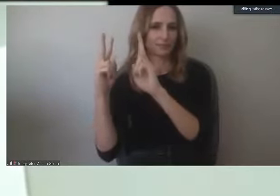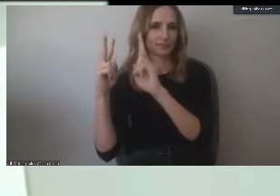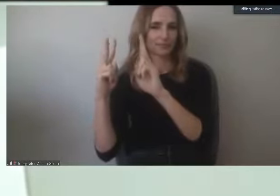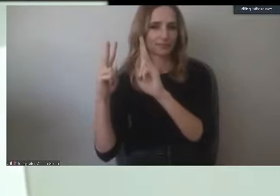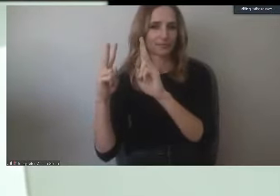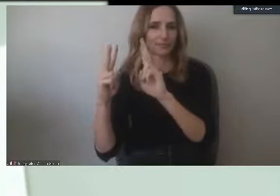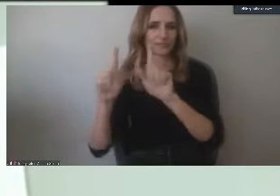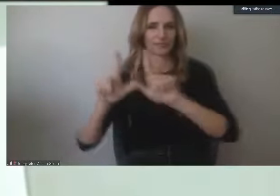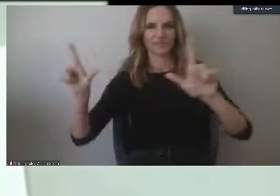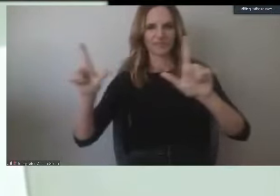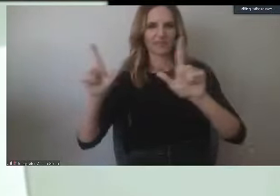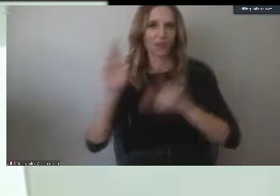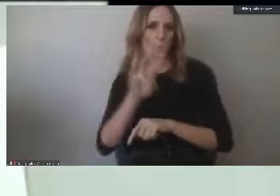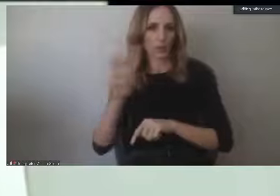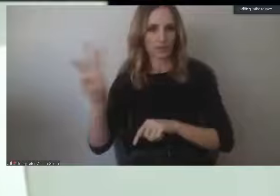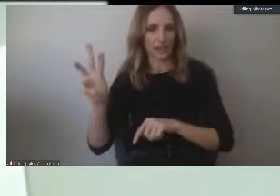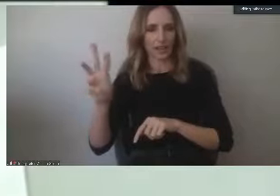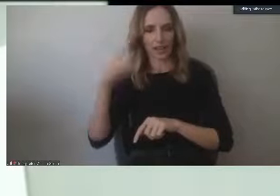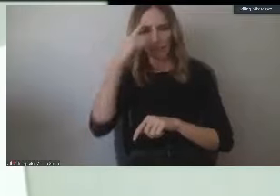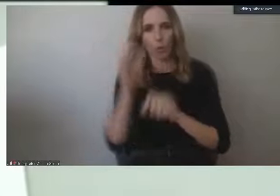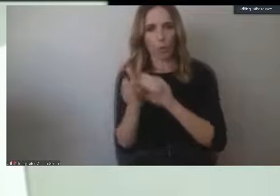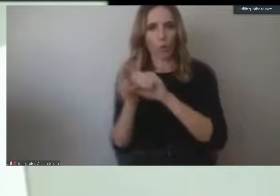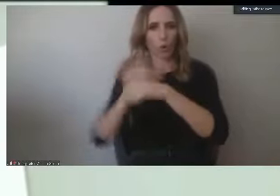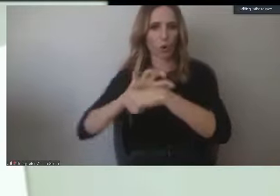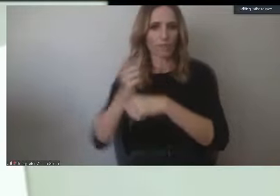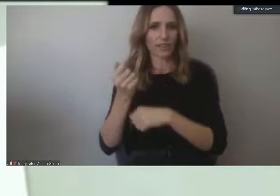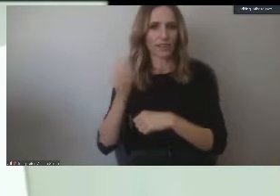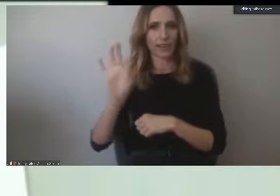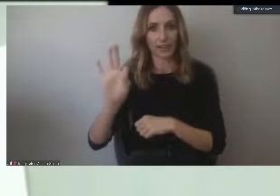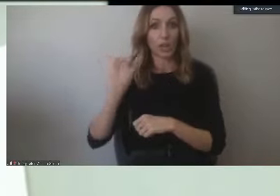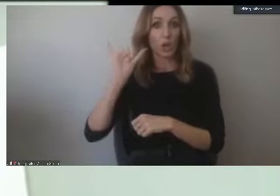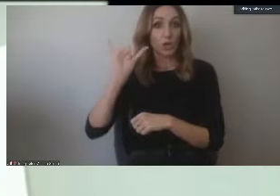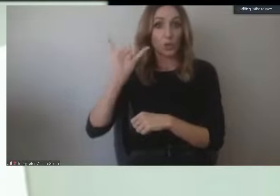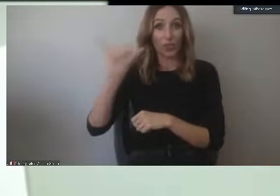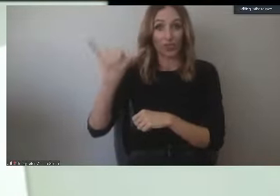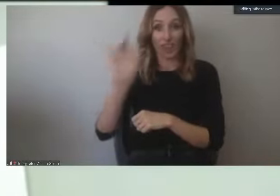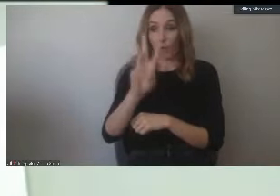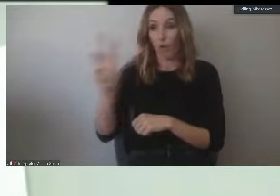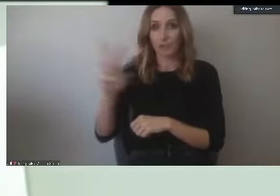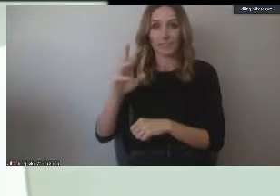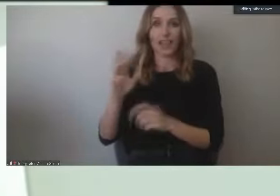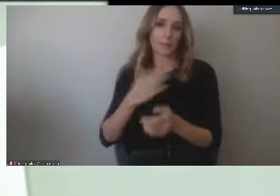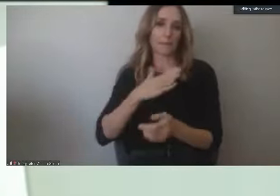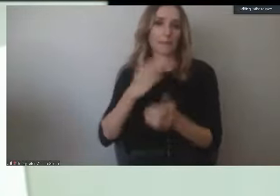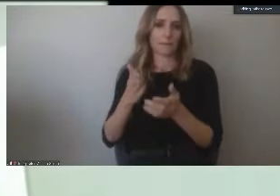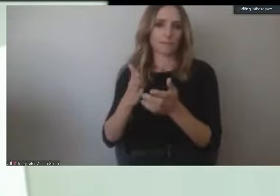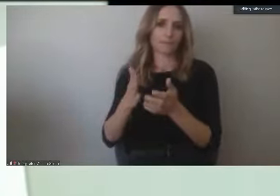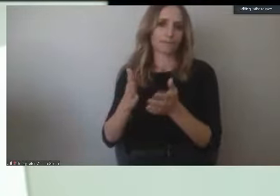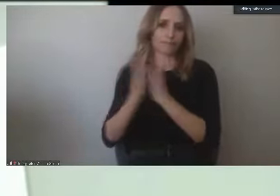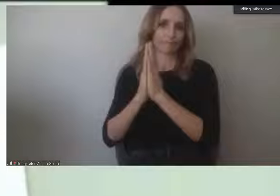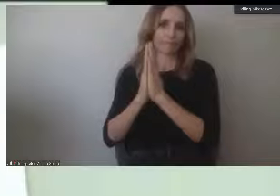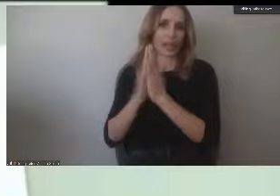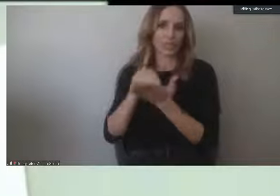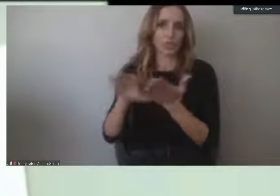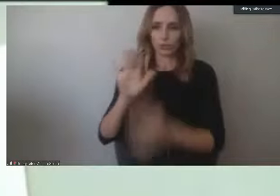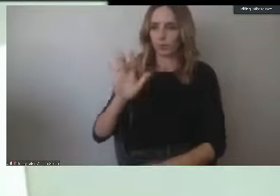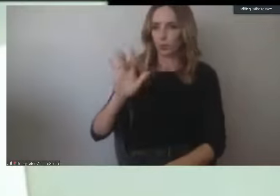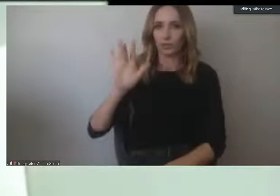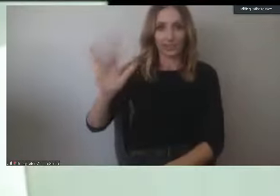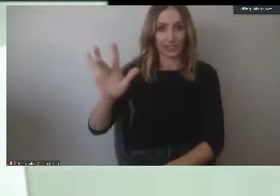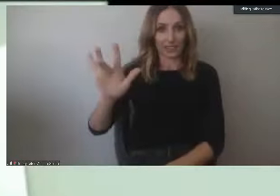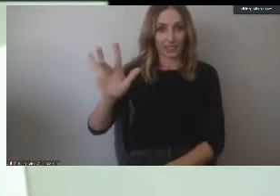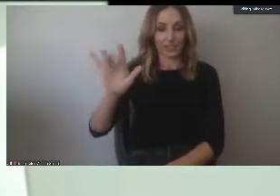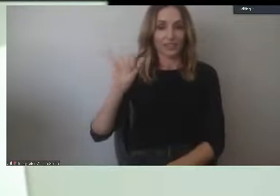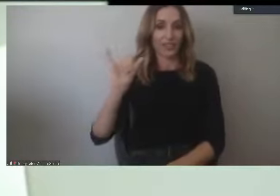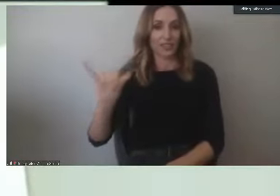from our COVID-19 page. So what I would do is I would ask students to click on the COVID-19 website, micro website, then on the student